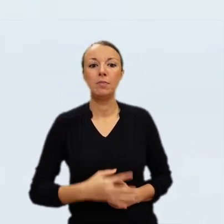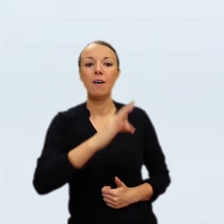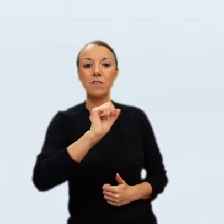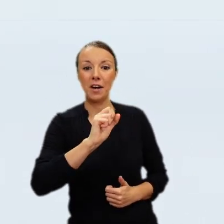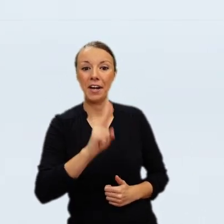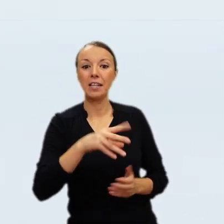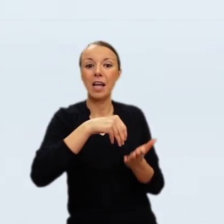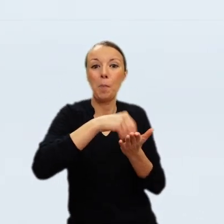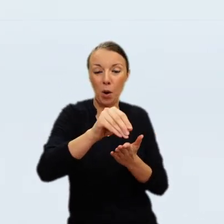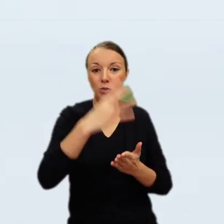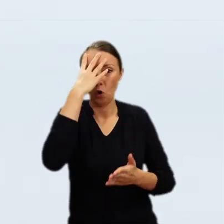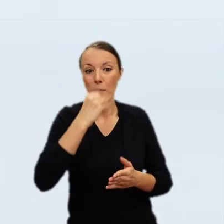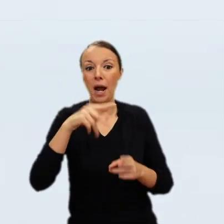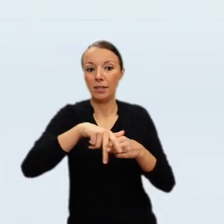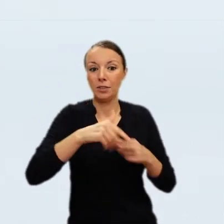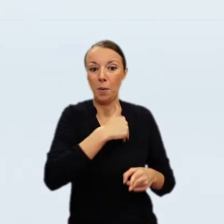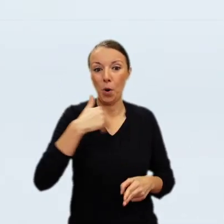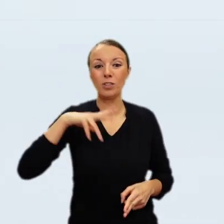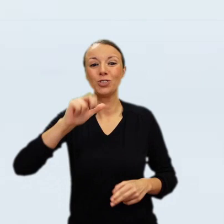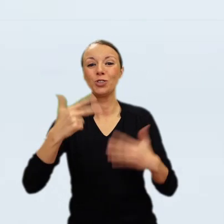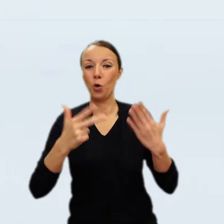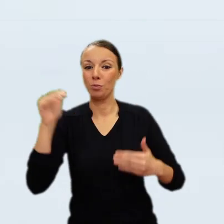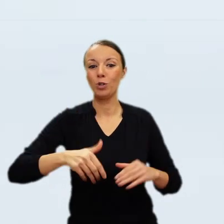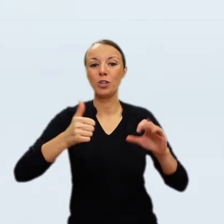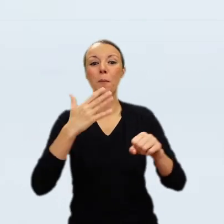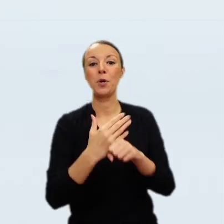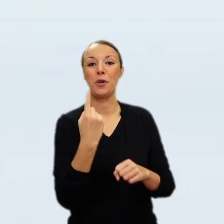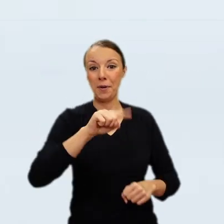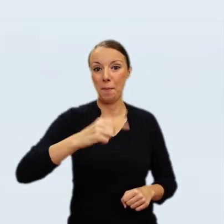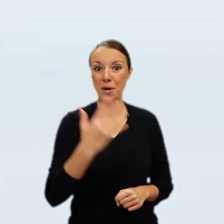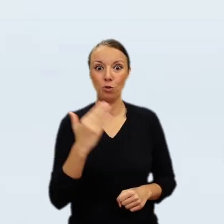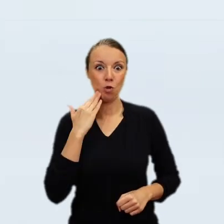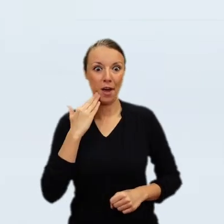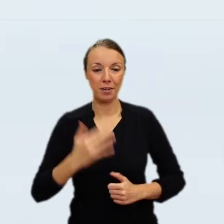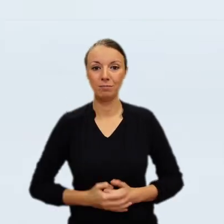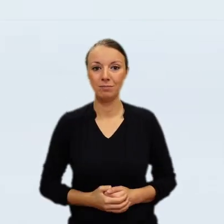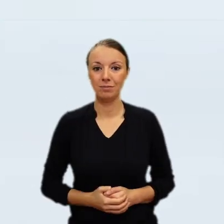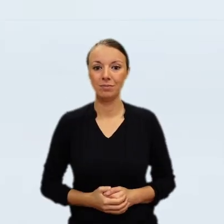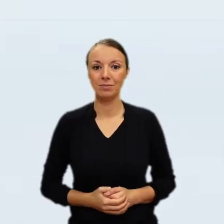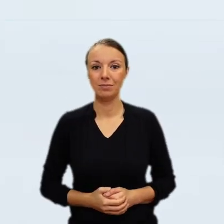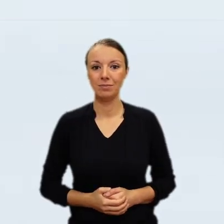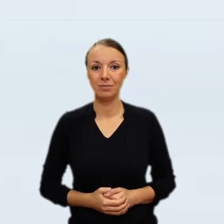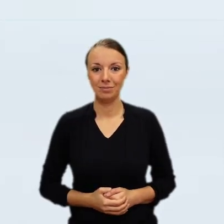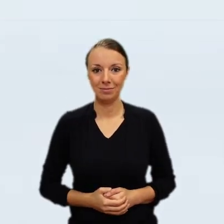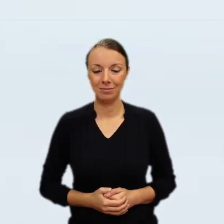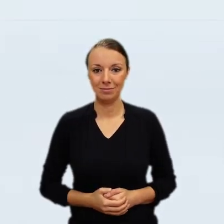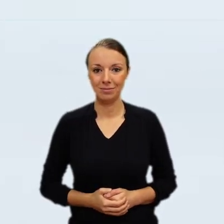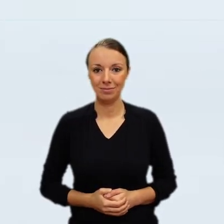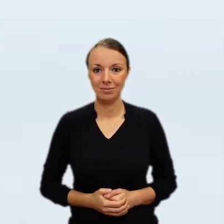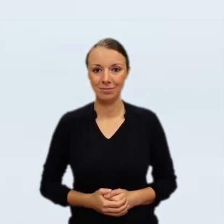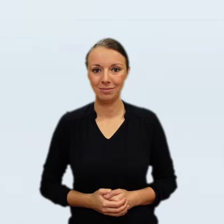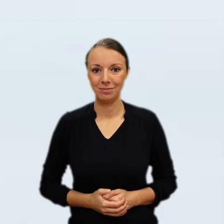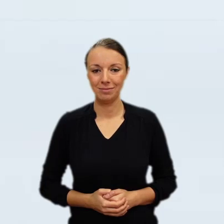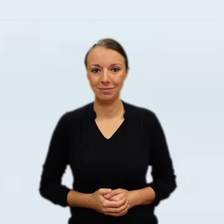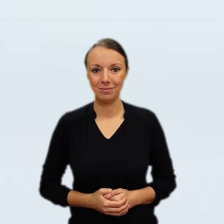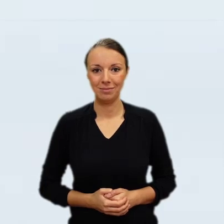think best in all matters. In a subsequent letter from the 24th of April, Fry explained his involvement in the sale.